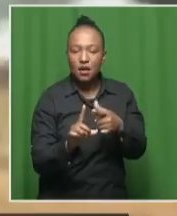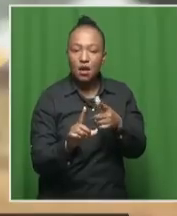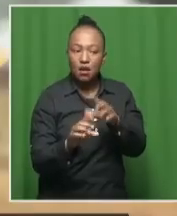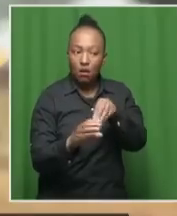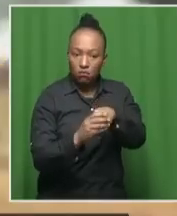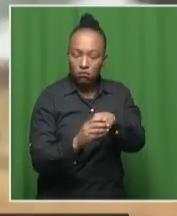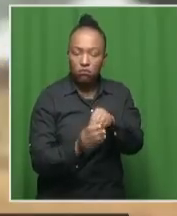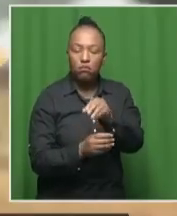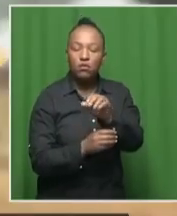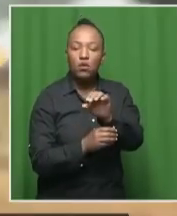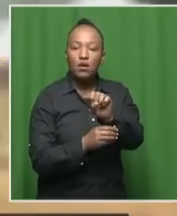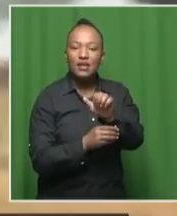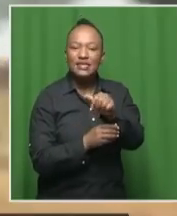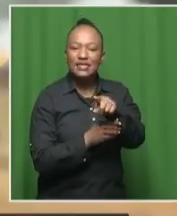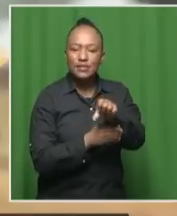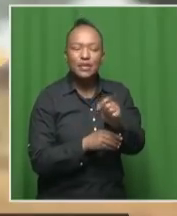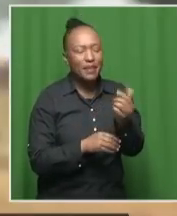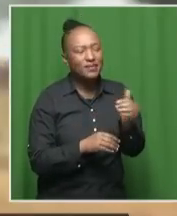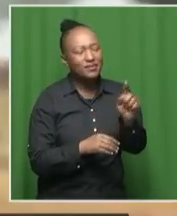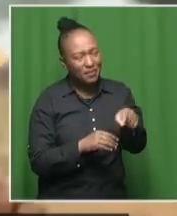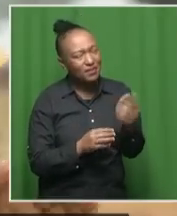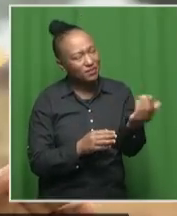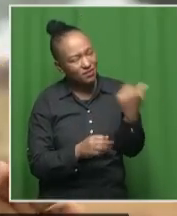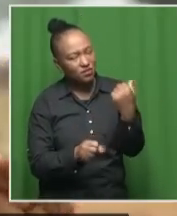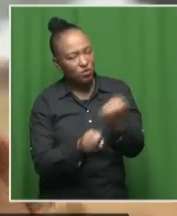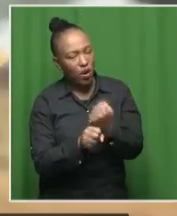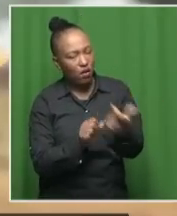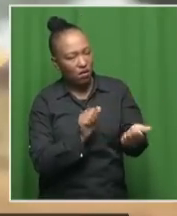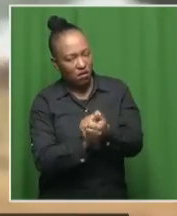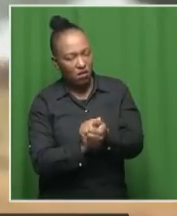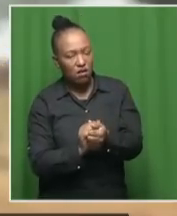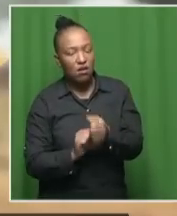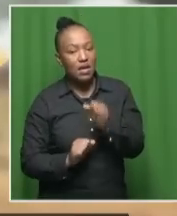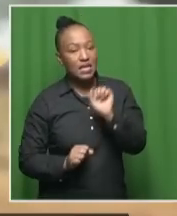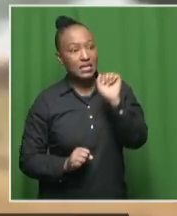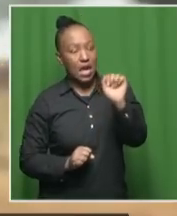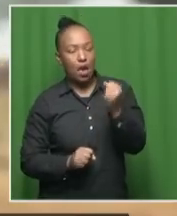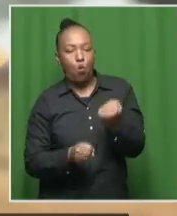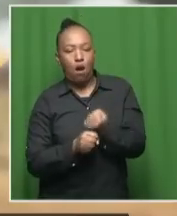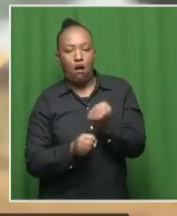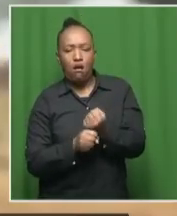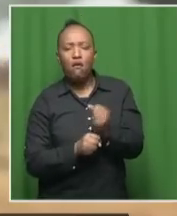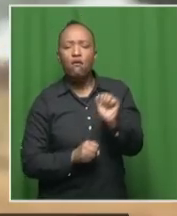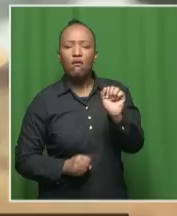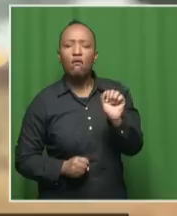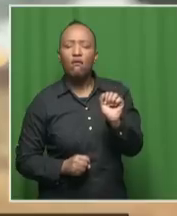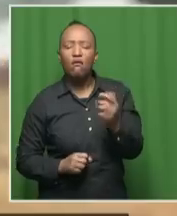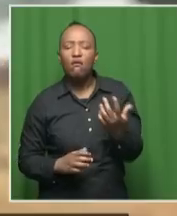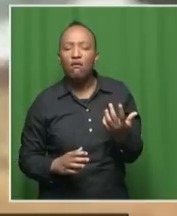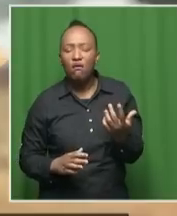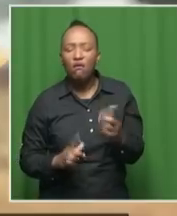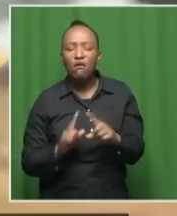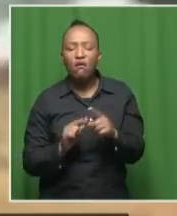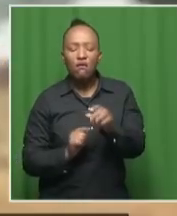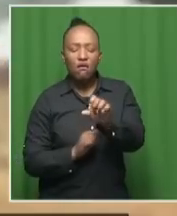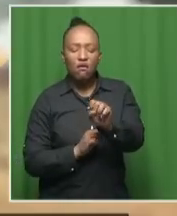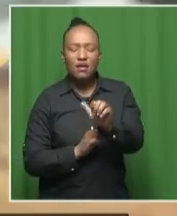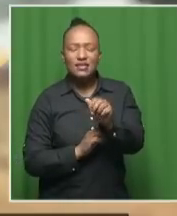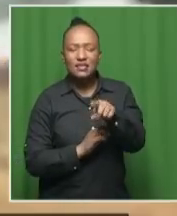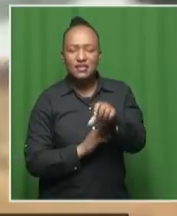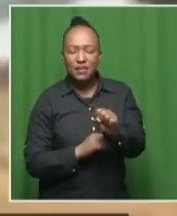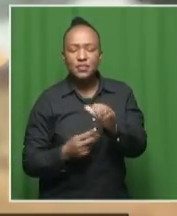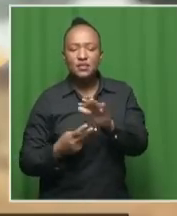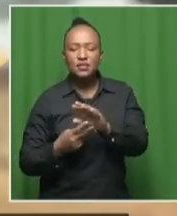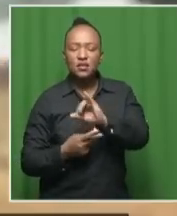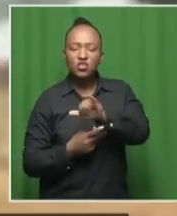because CERBs, they must come on board, because it's actually their competency anyway. So, it's a multi. It's CERBs, it's GMPD,